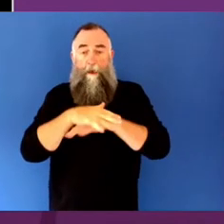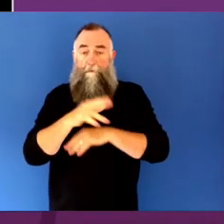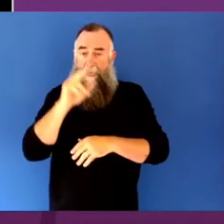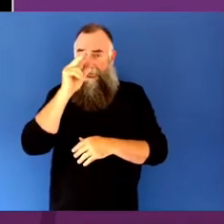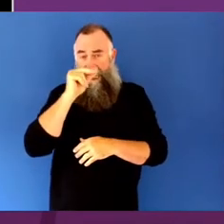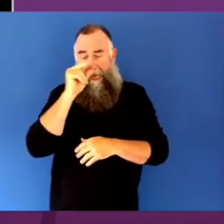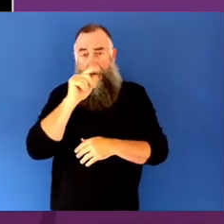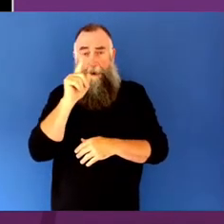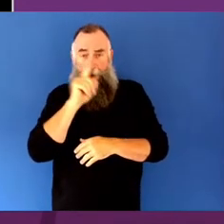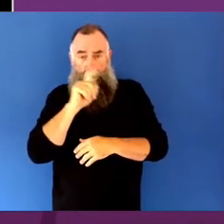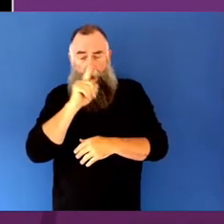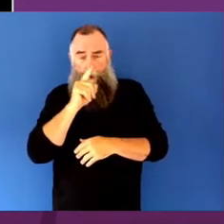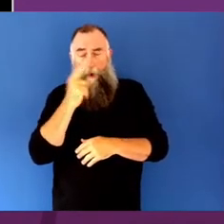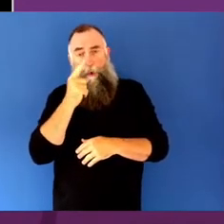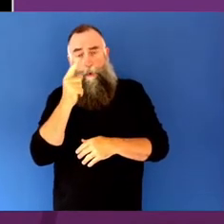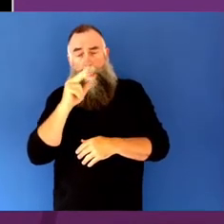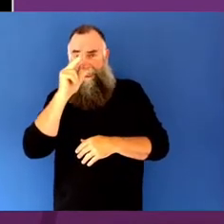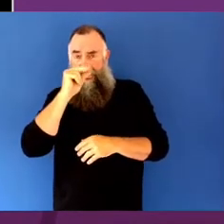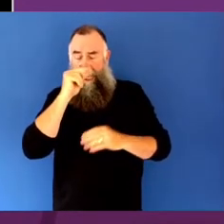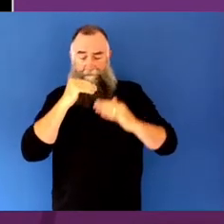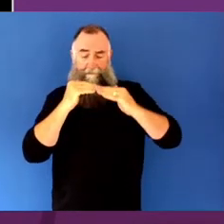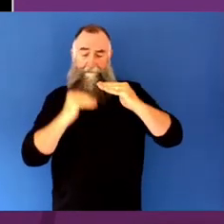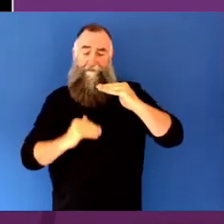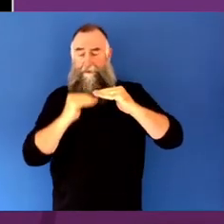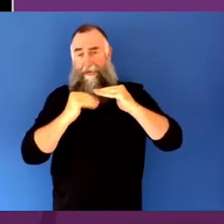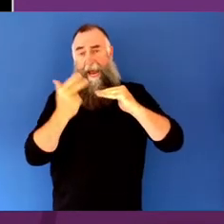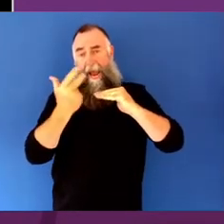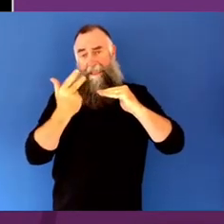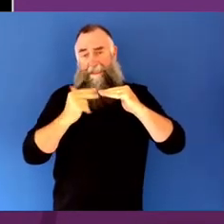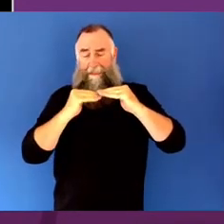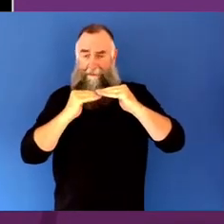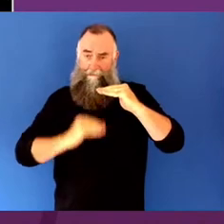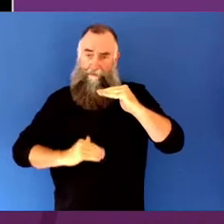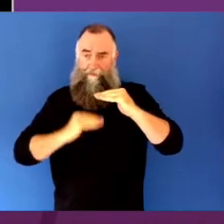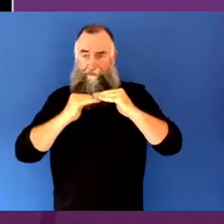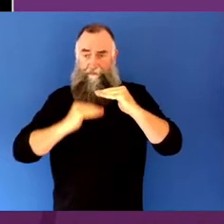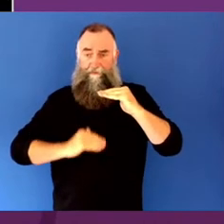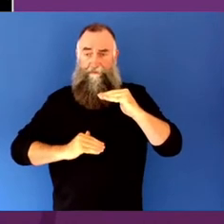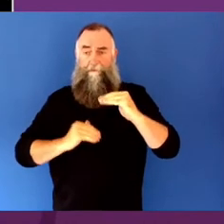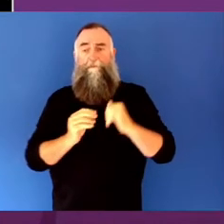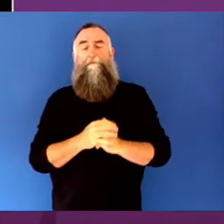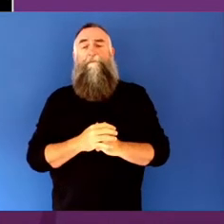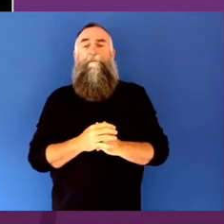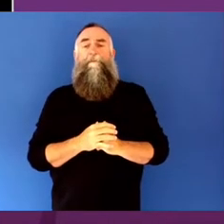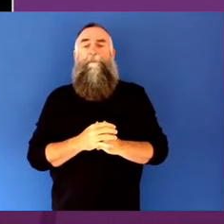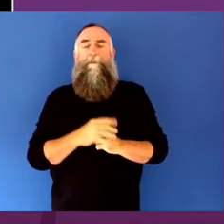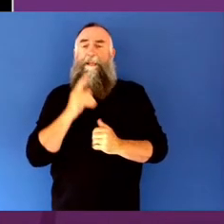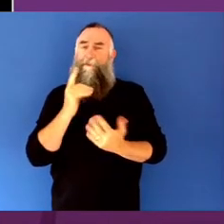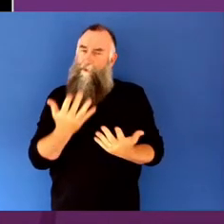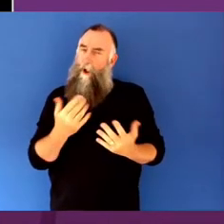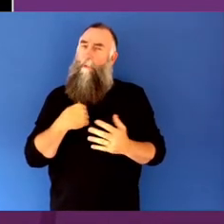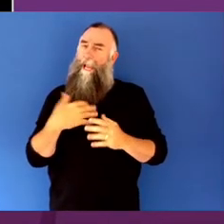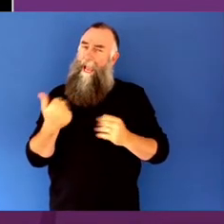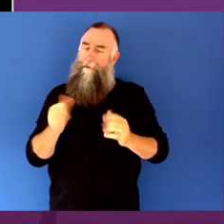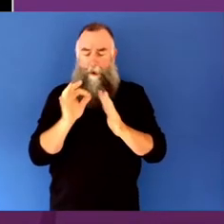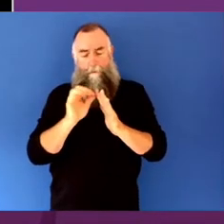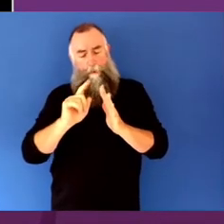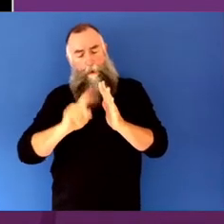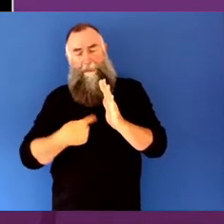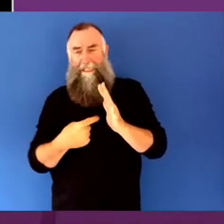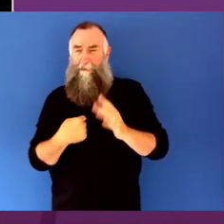Festivals with a significant mental health component. So in some of the specific projects we've been funding